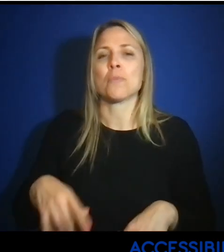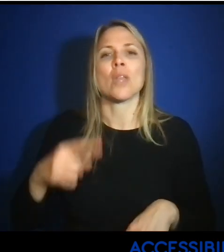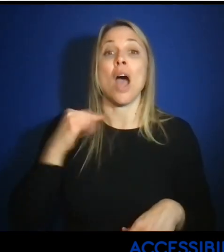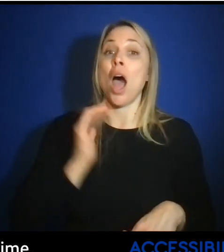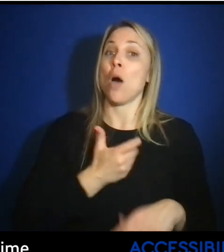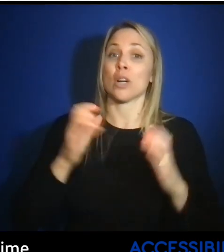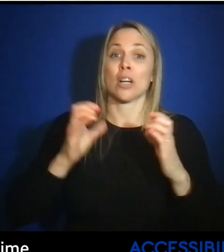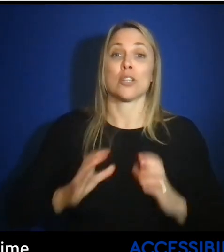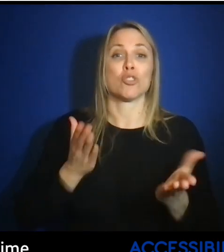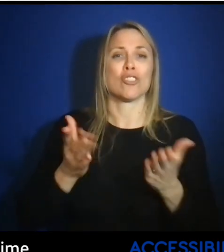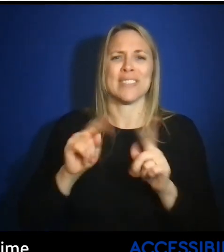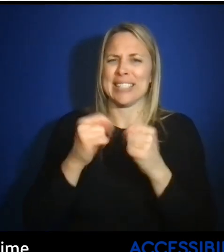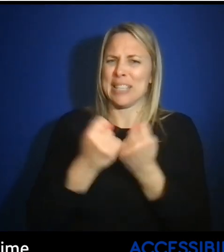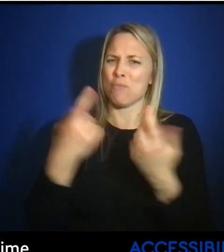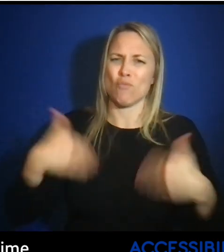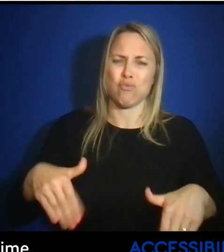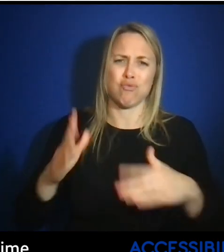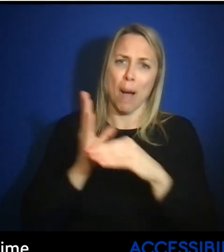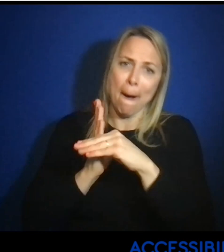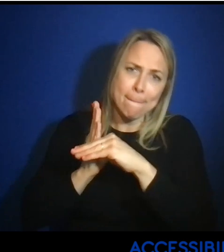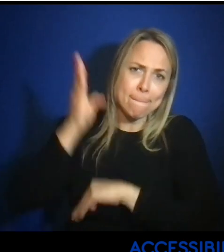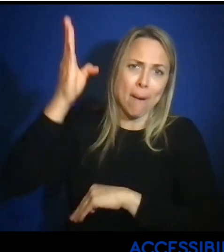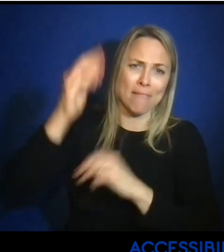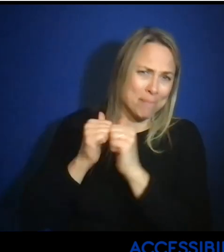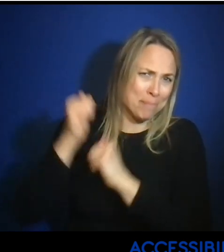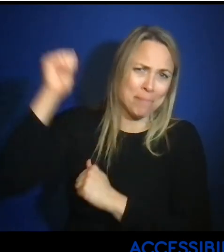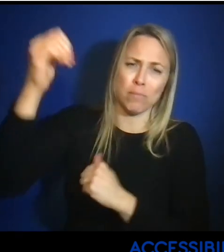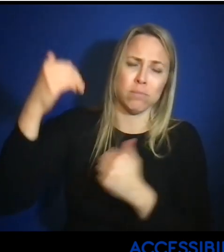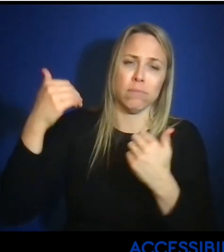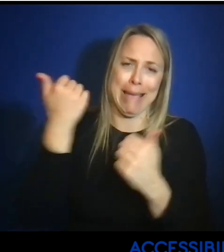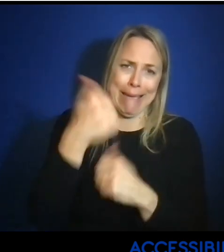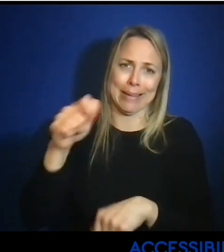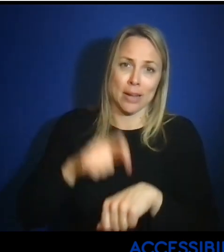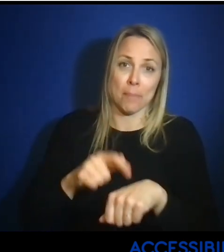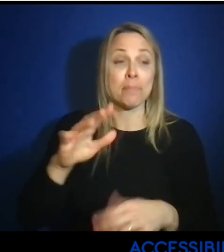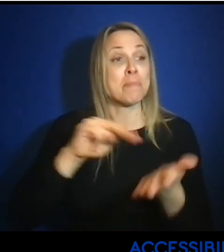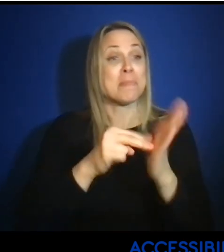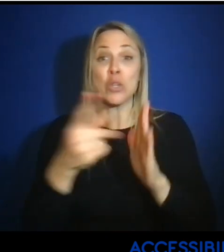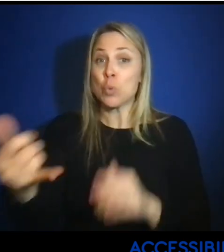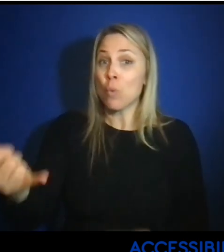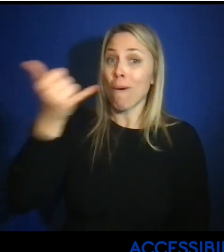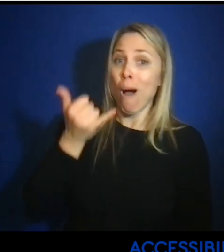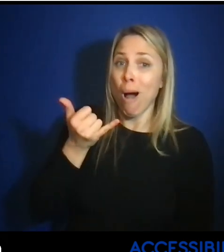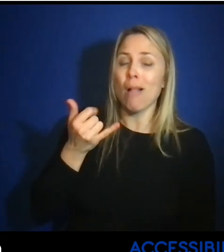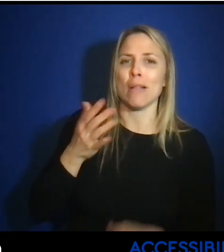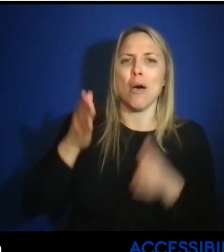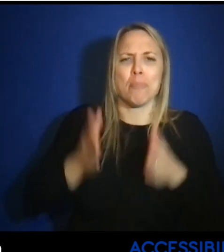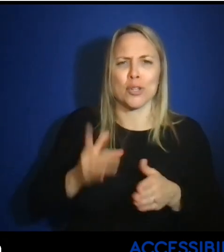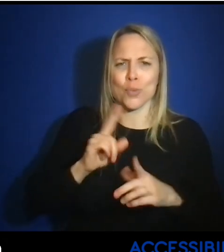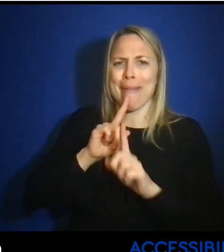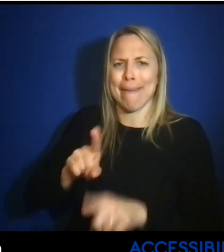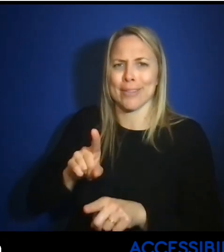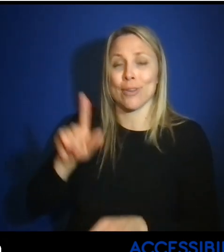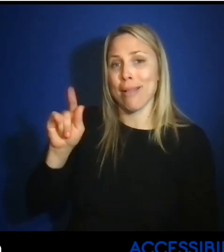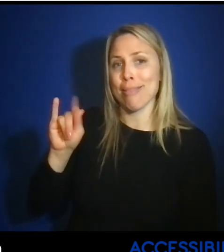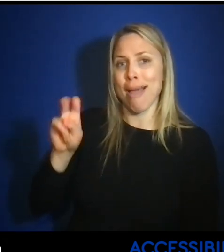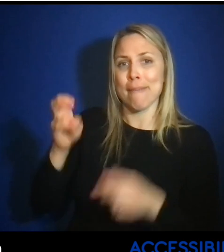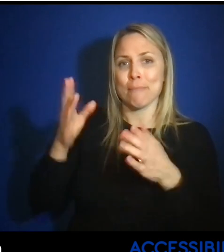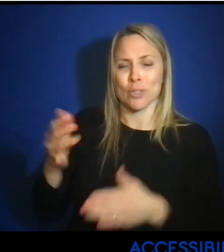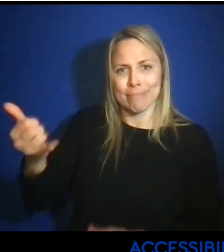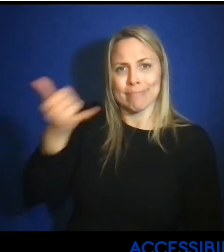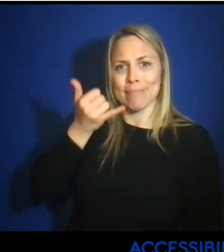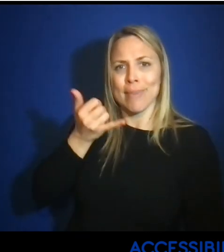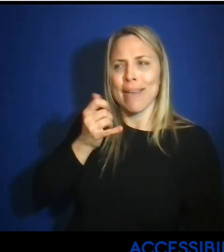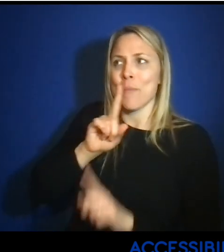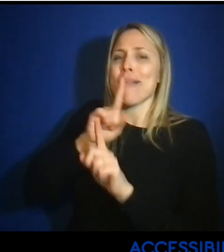think, goes above and beyond the call of duty all the time. So you're going to get an answered phone call. You're going to get a live person